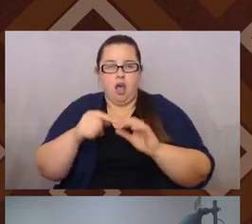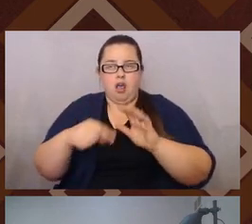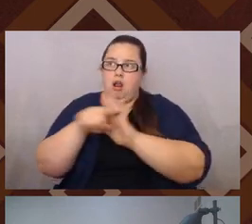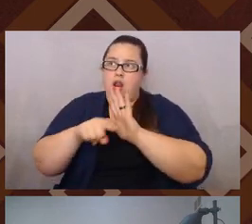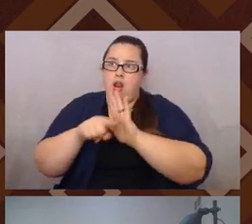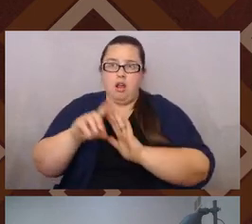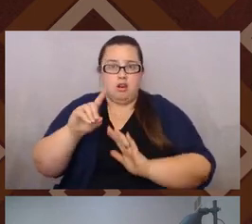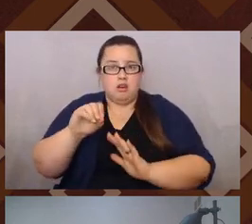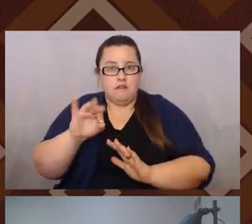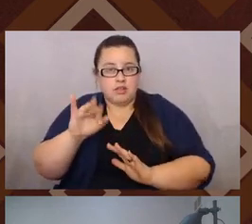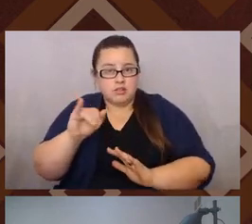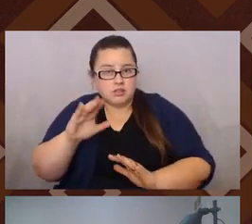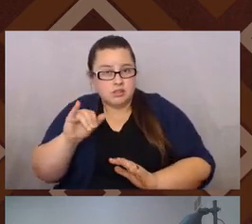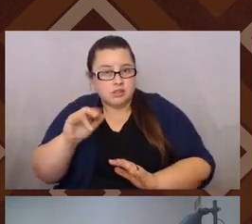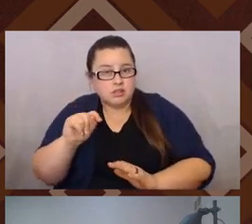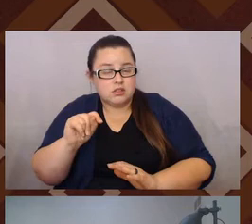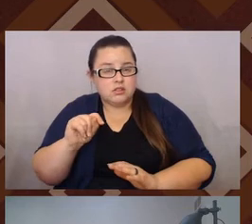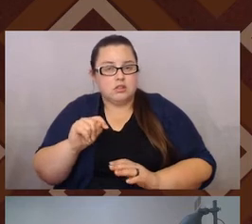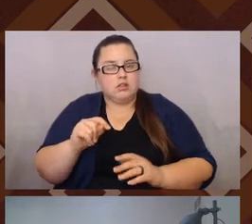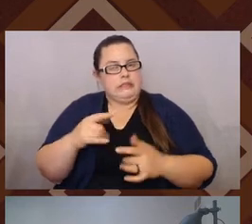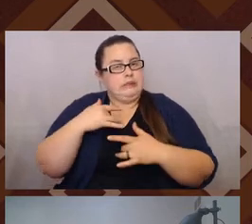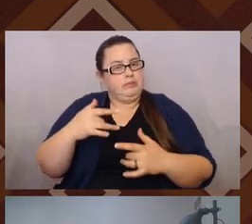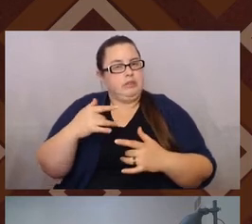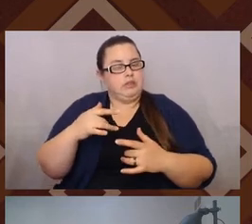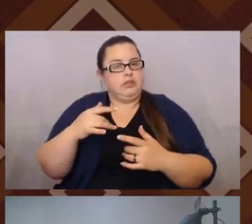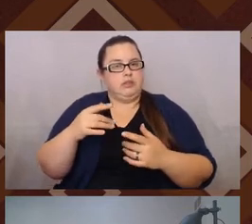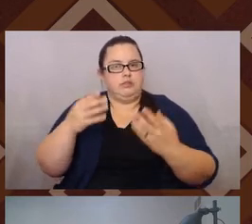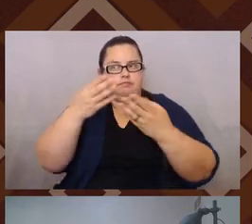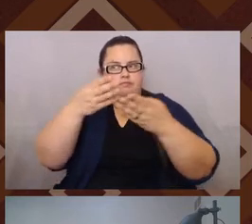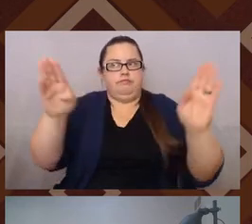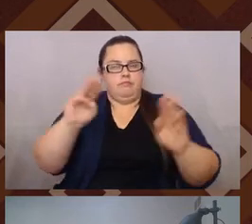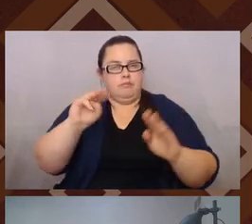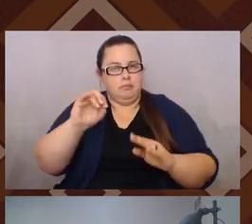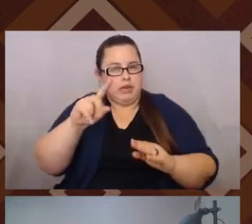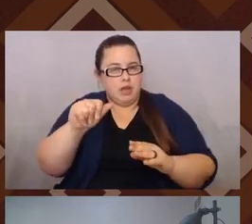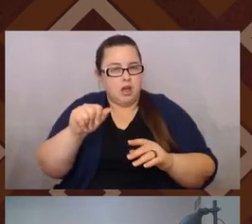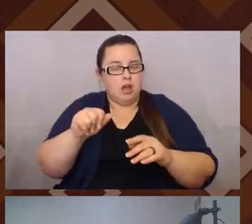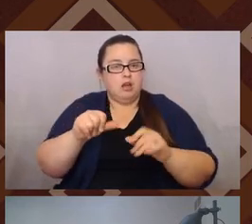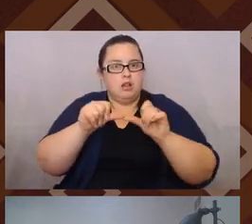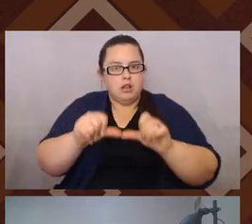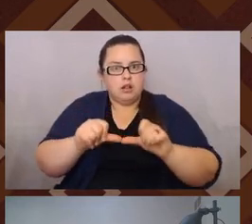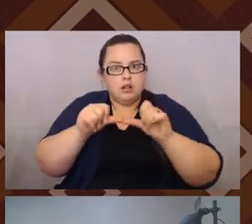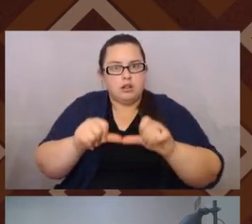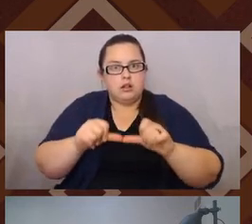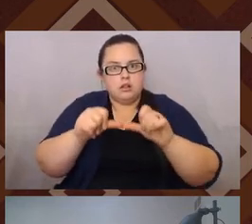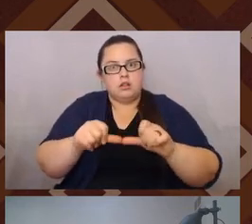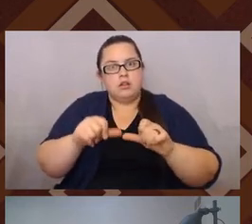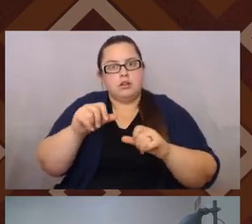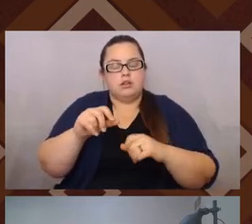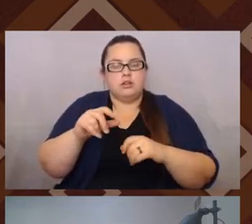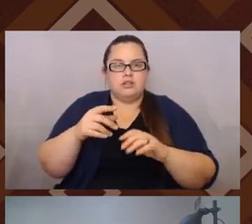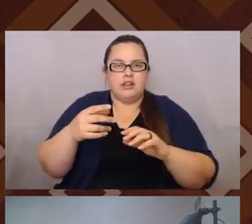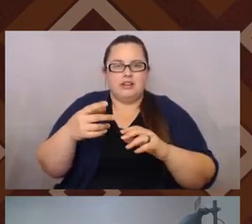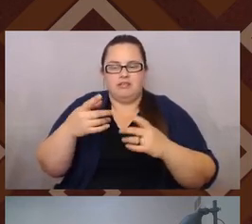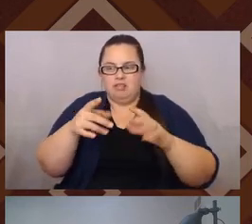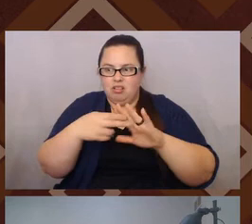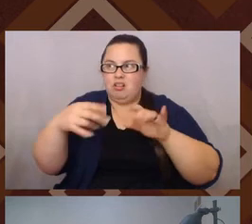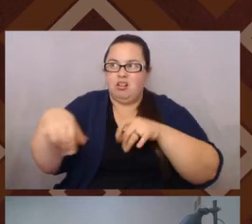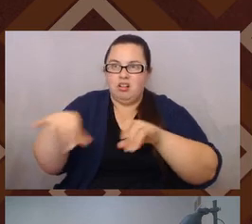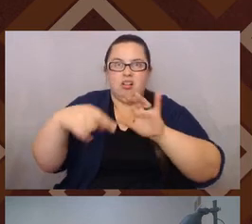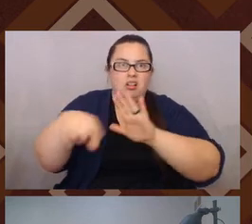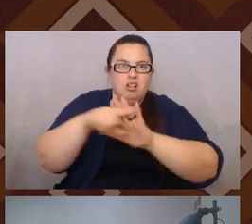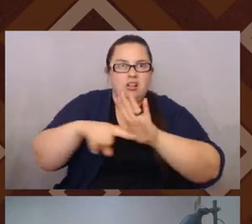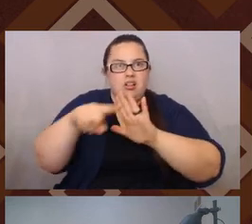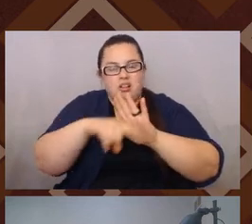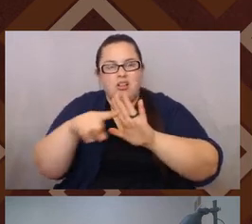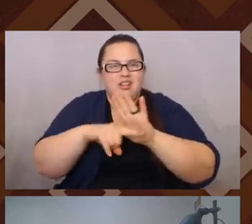of the time, mainstream media kind of perpetuates very stigmatized, um, ideas of what it means to be Hispanic, Latino, Latinx.